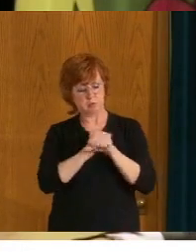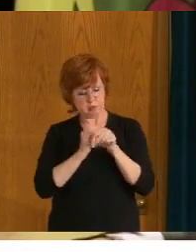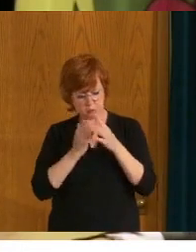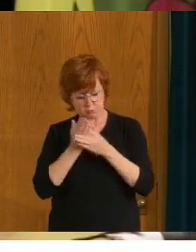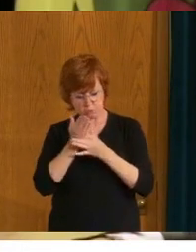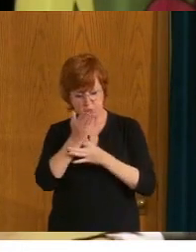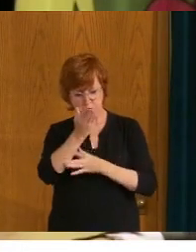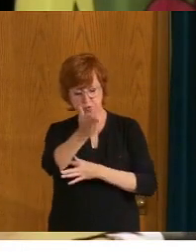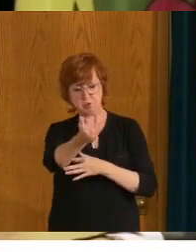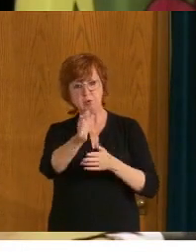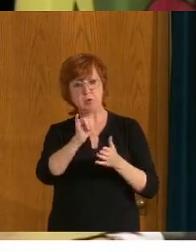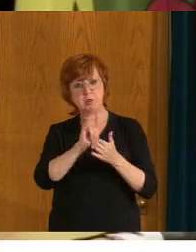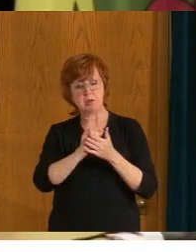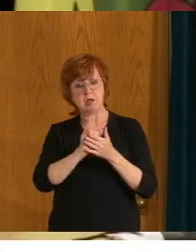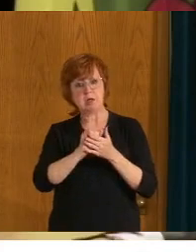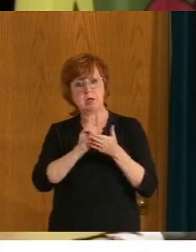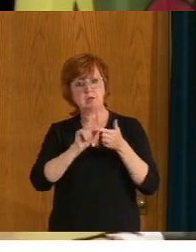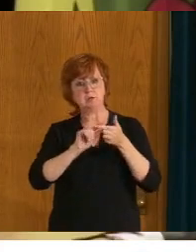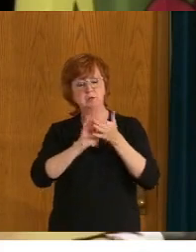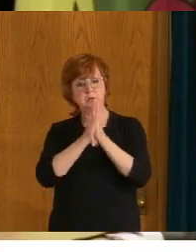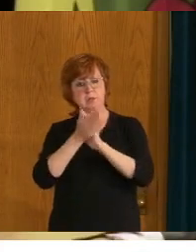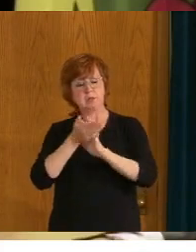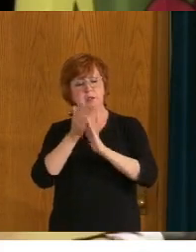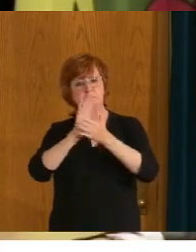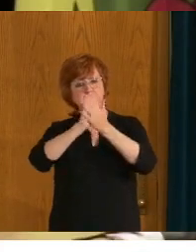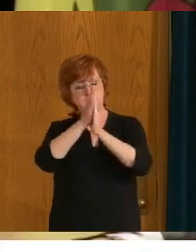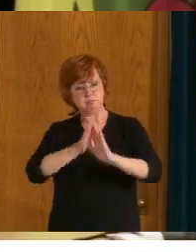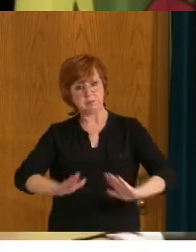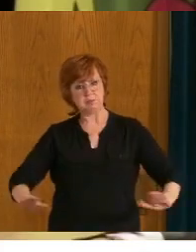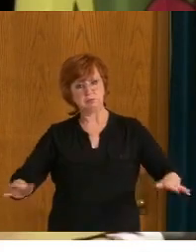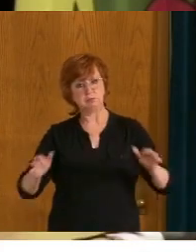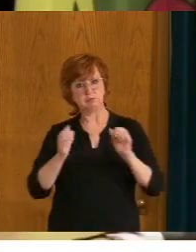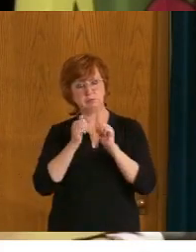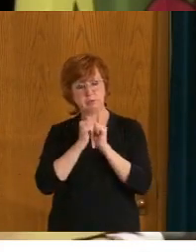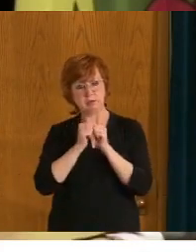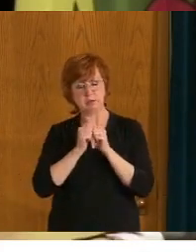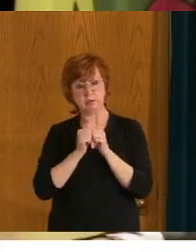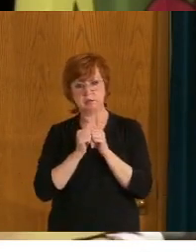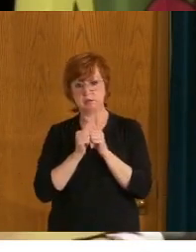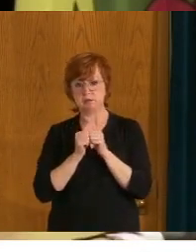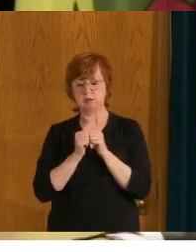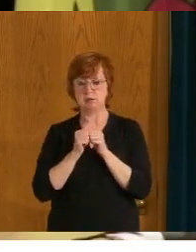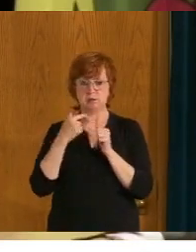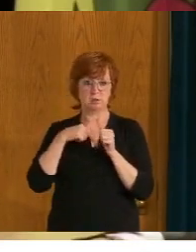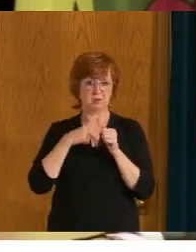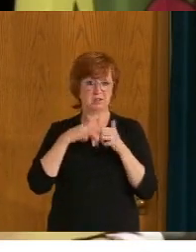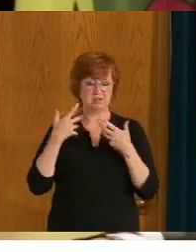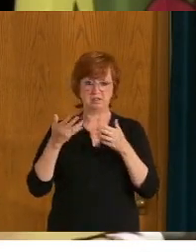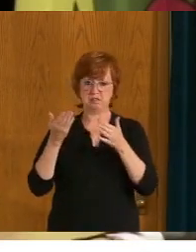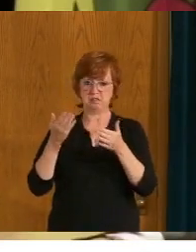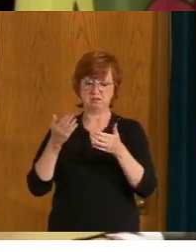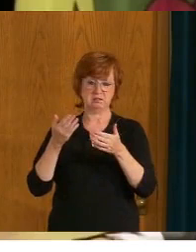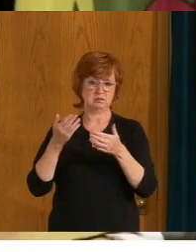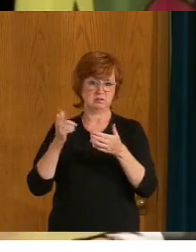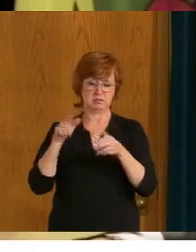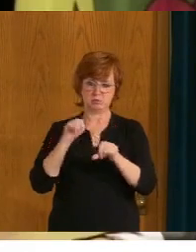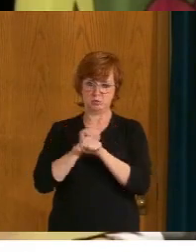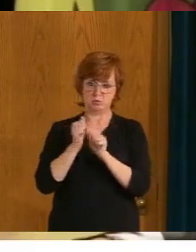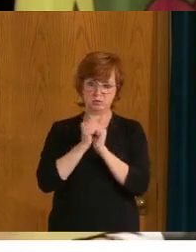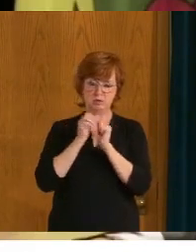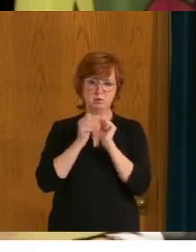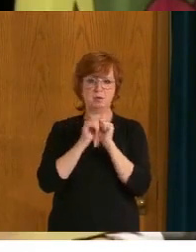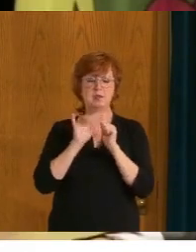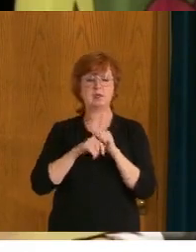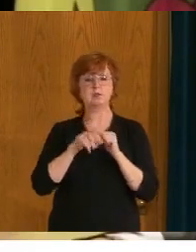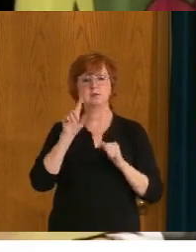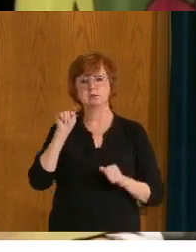as non-indigenous people. This was identified, uh, uh, in the verbal accounts at the truth and reconciliation, uh, commission identified in the